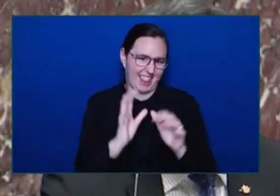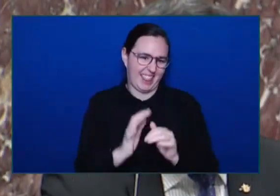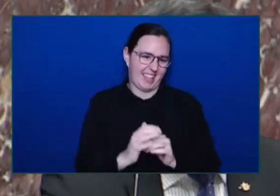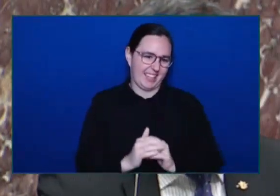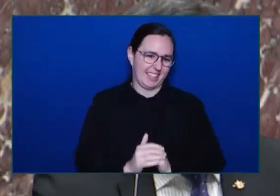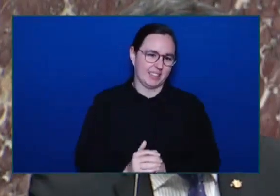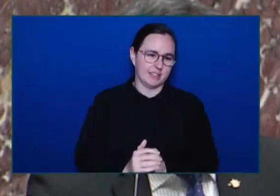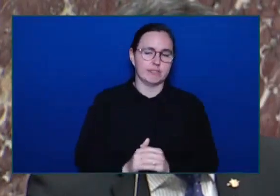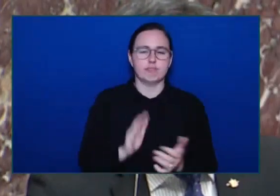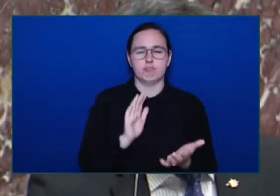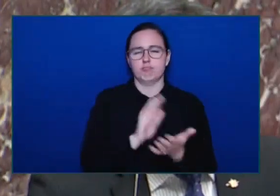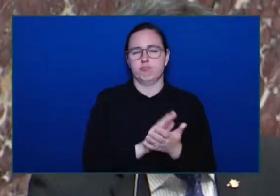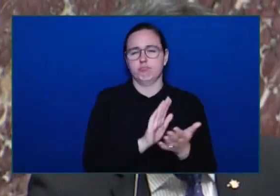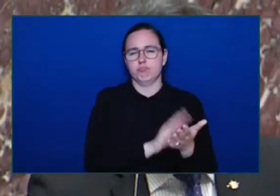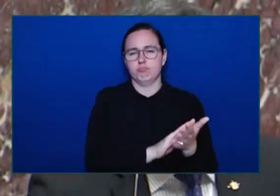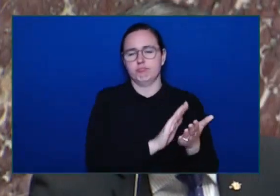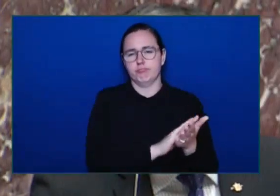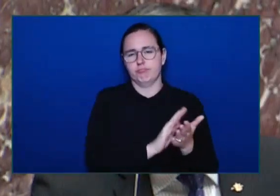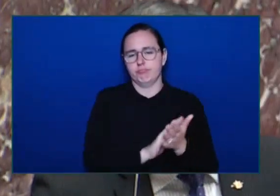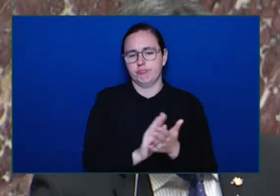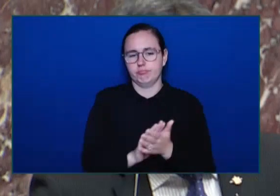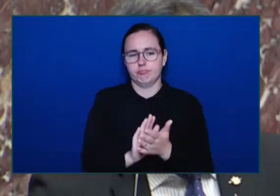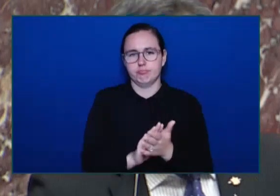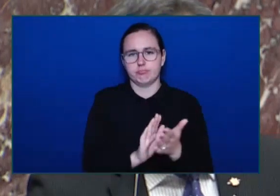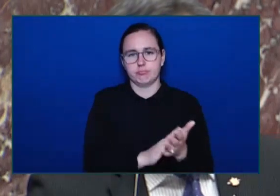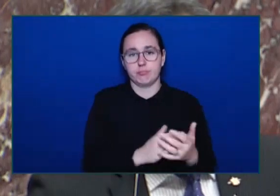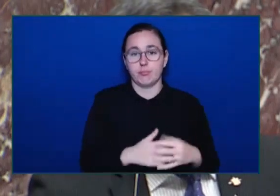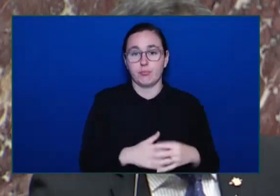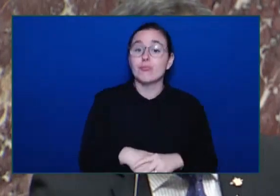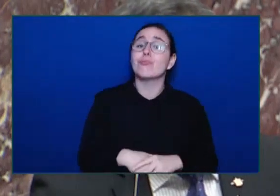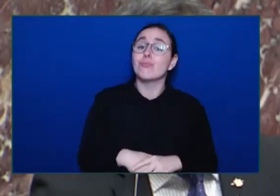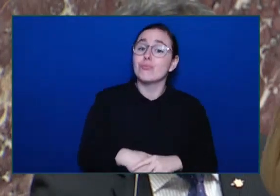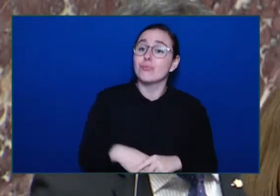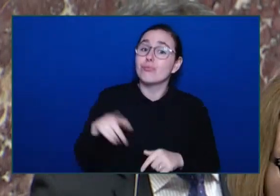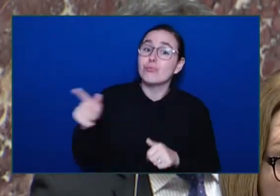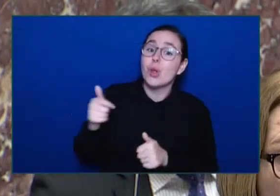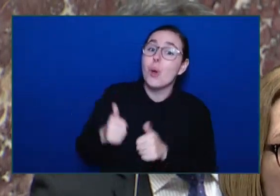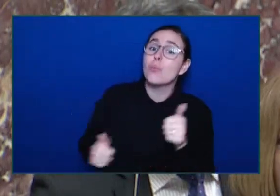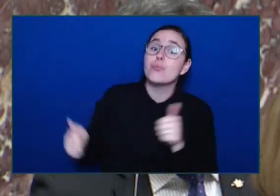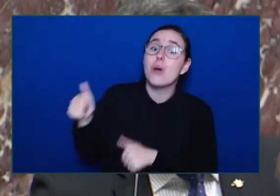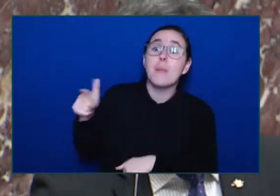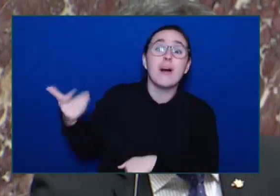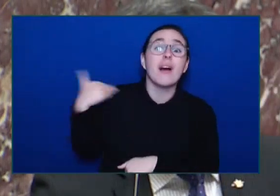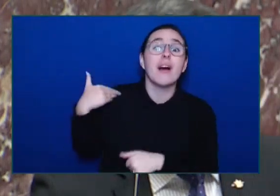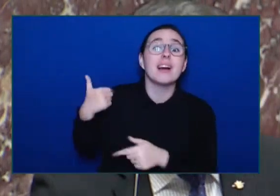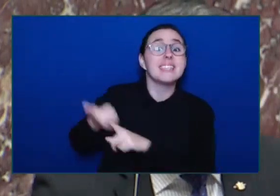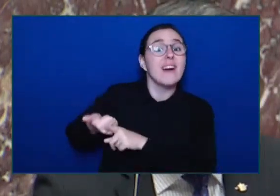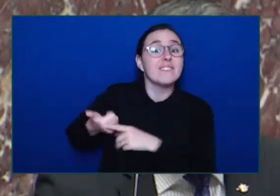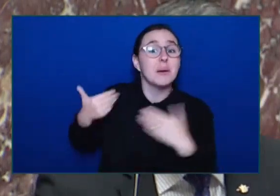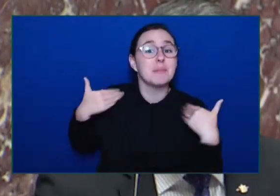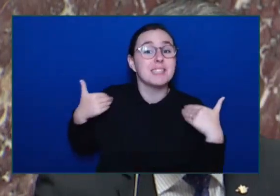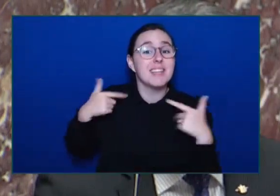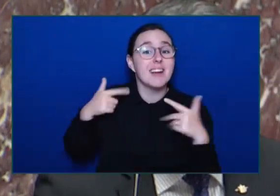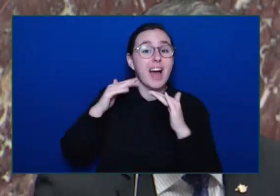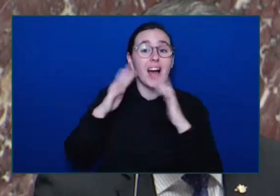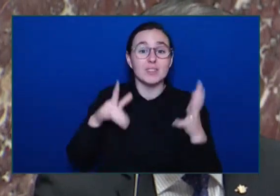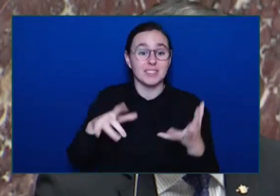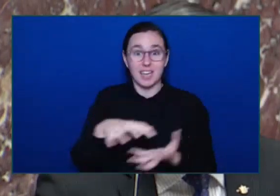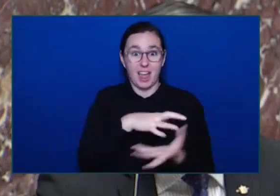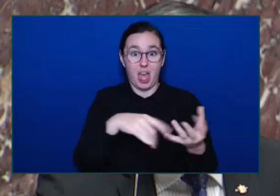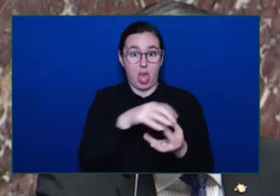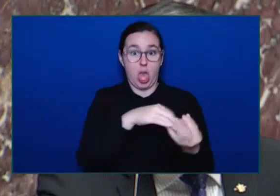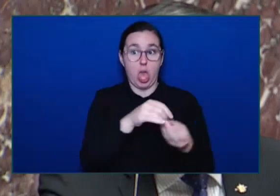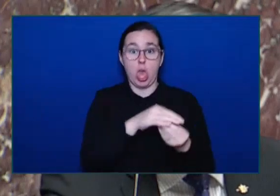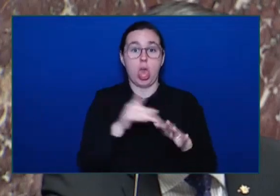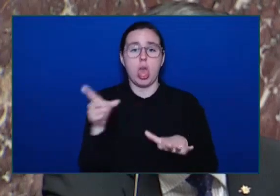In fact what he did Was attempt to bury that mismanagement Why? So he could focus his time On